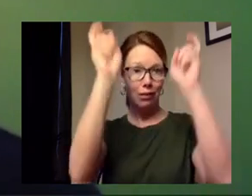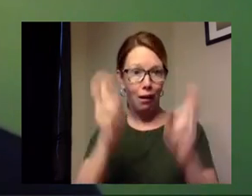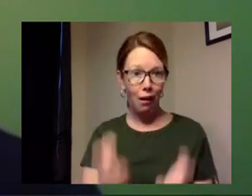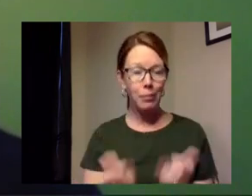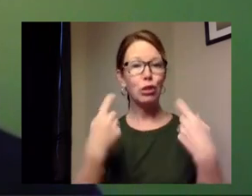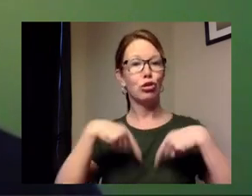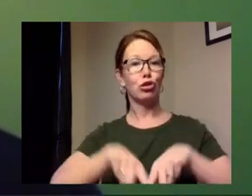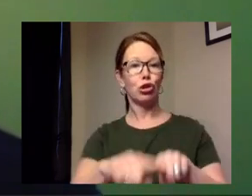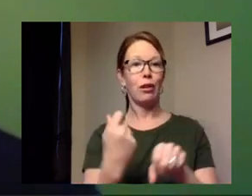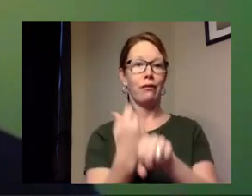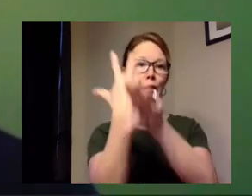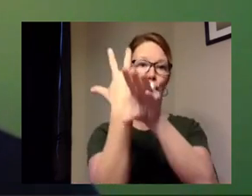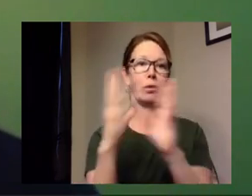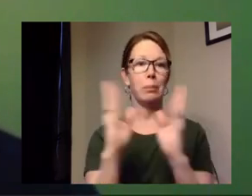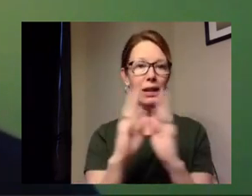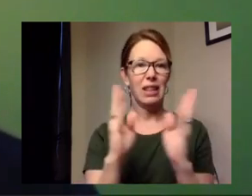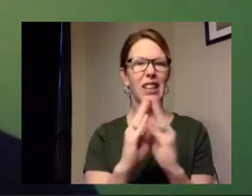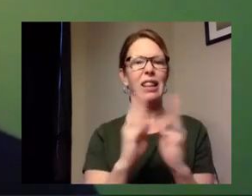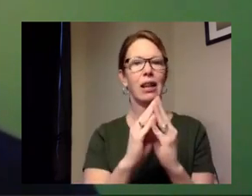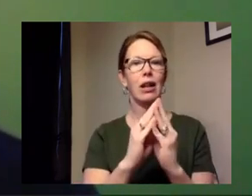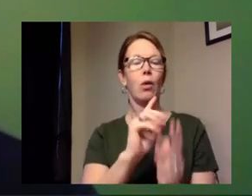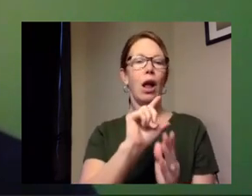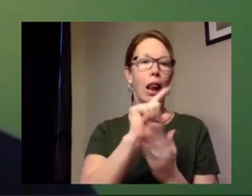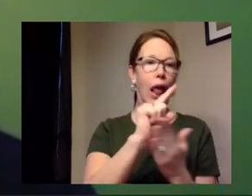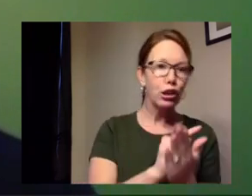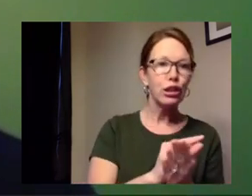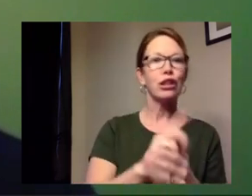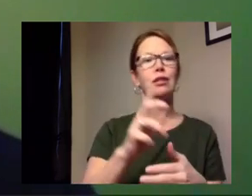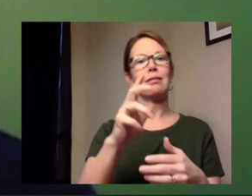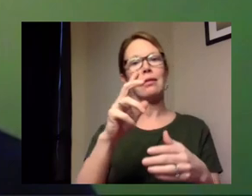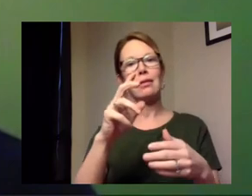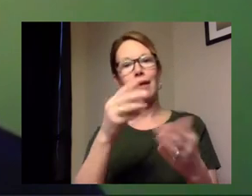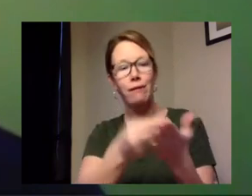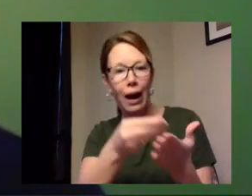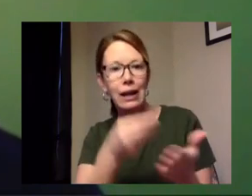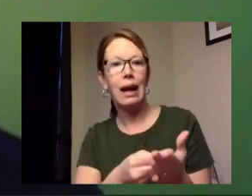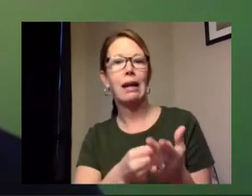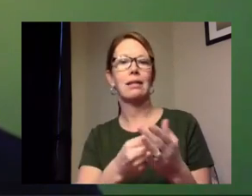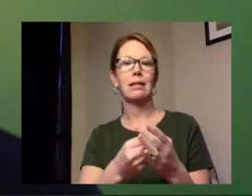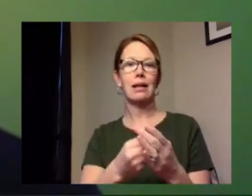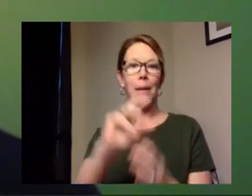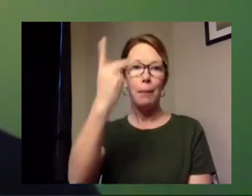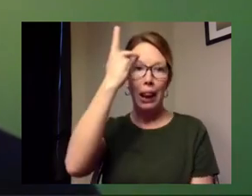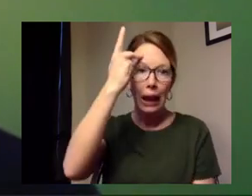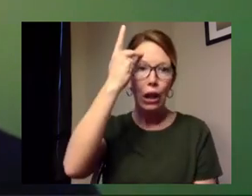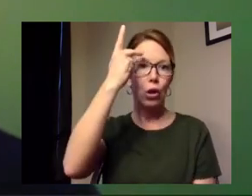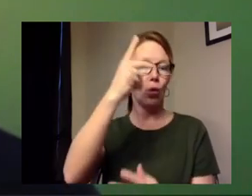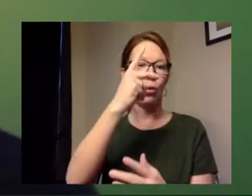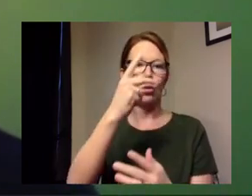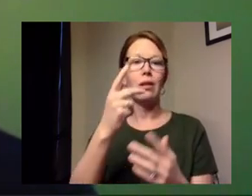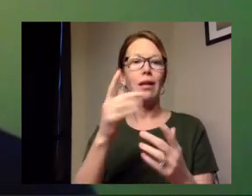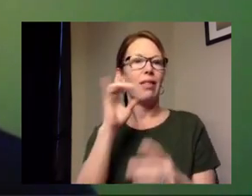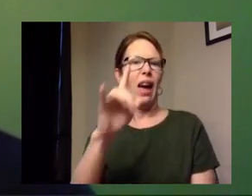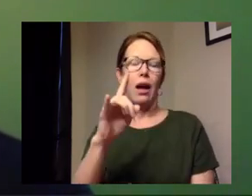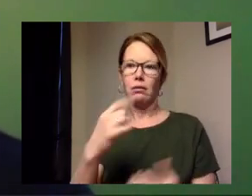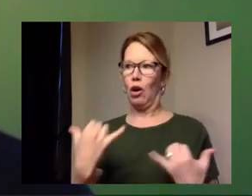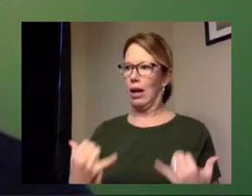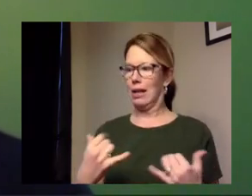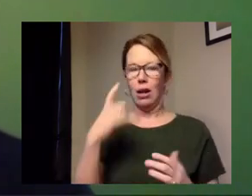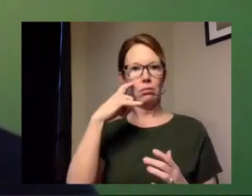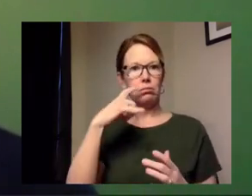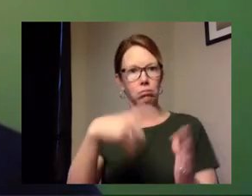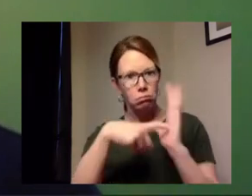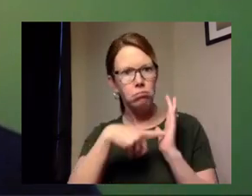to legislative finance and policy issues that absolutely demand our discussion and decision making